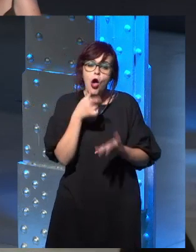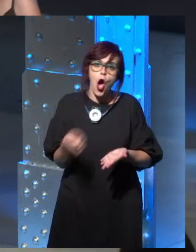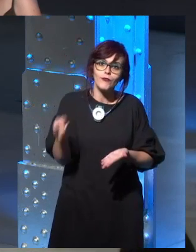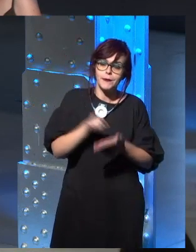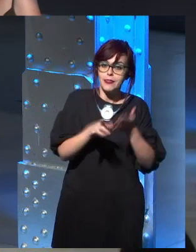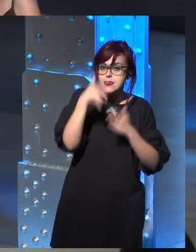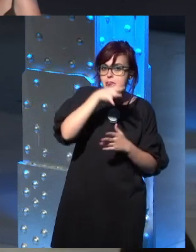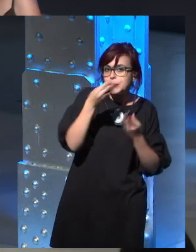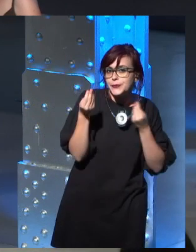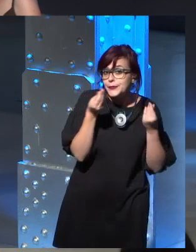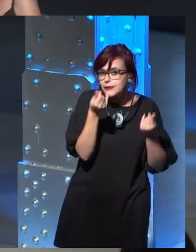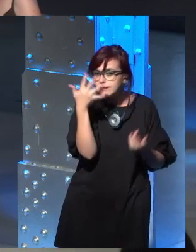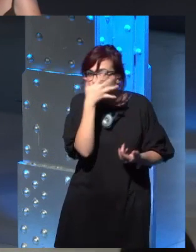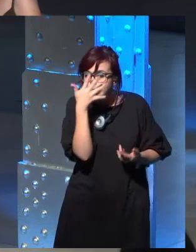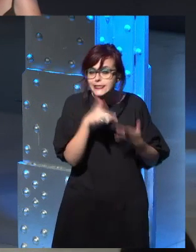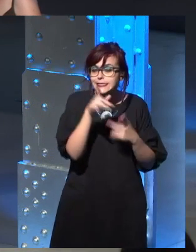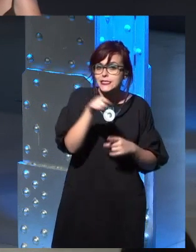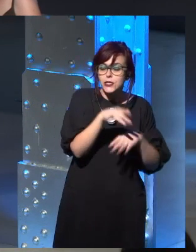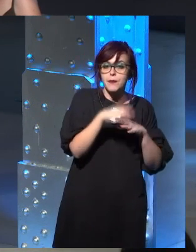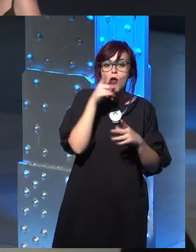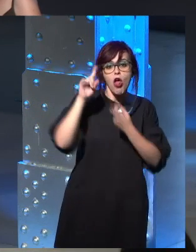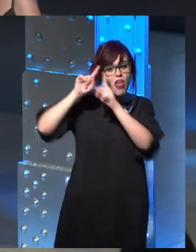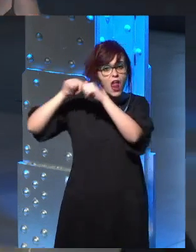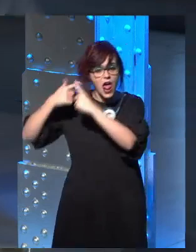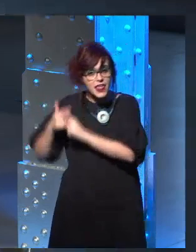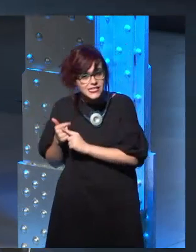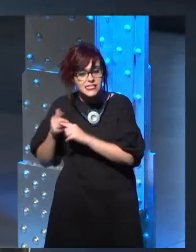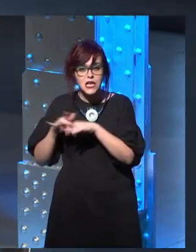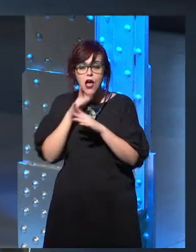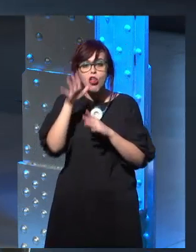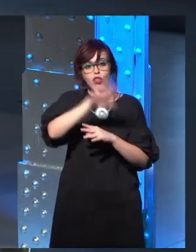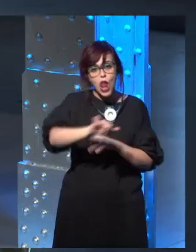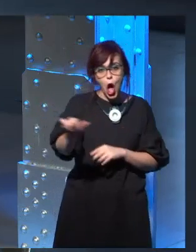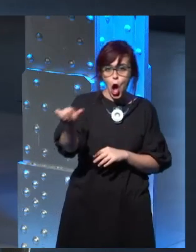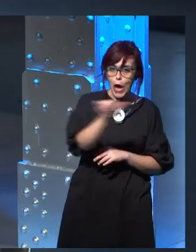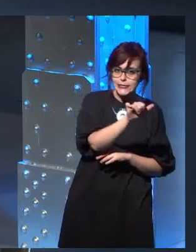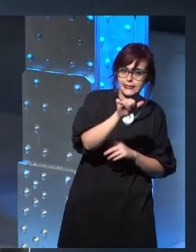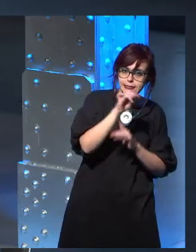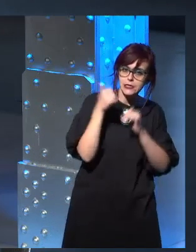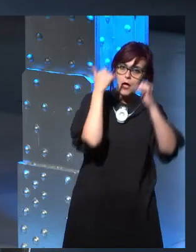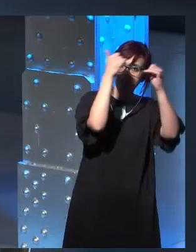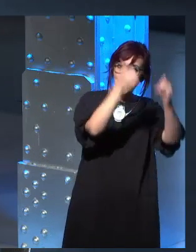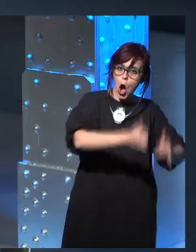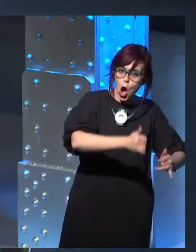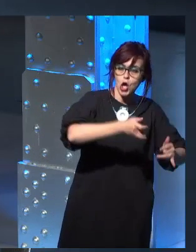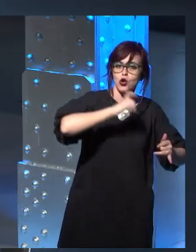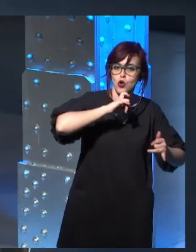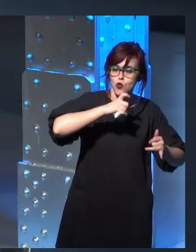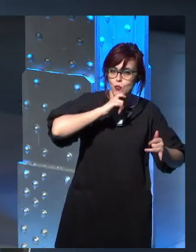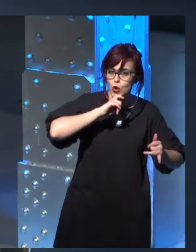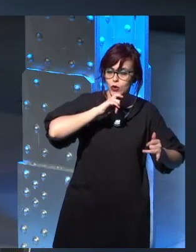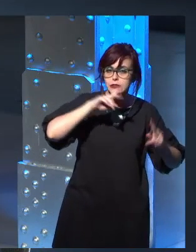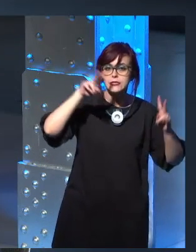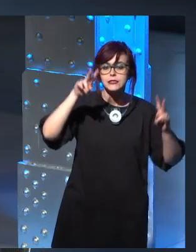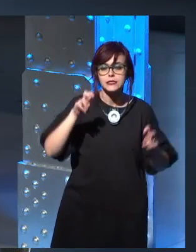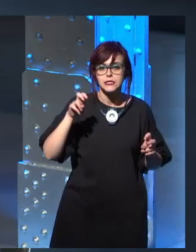west, will she, you know, some people urging her, you know, risk the, the demon road of Valeria. Maybe George has,